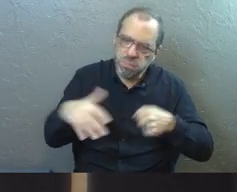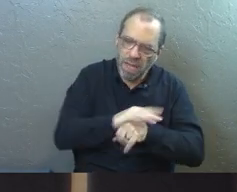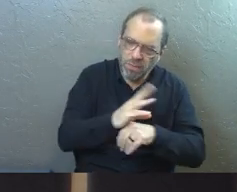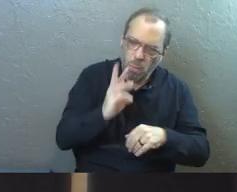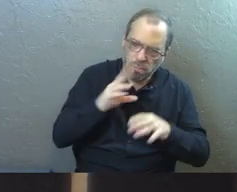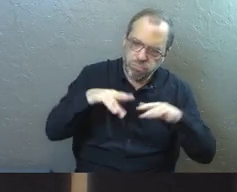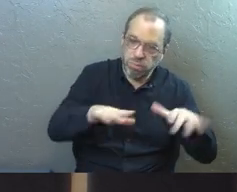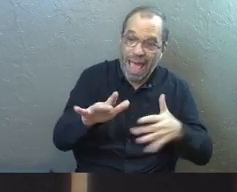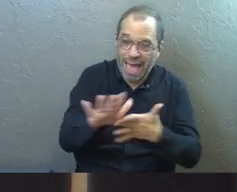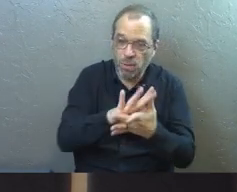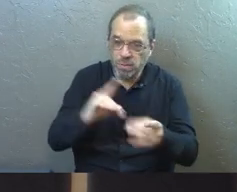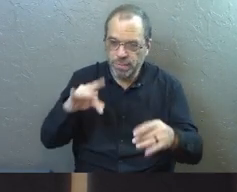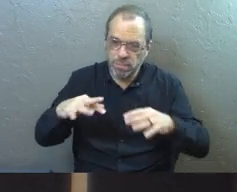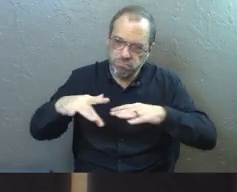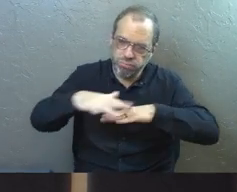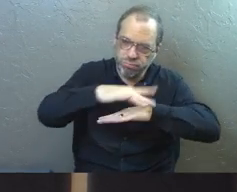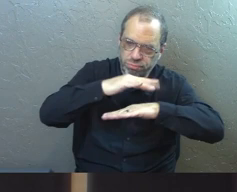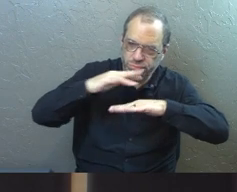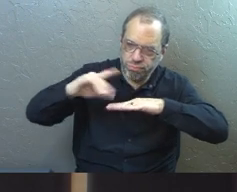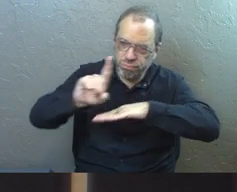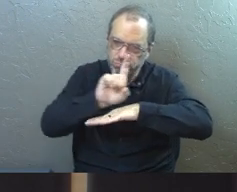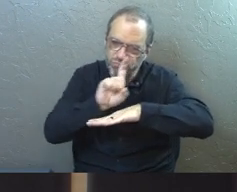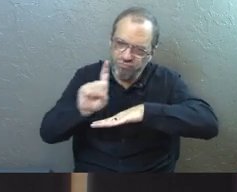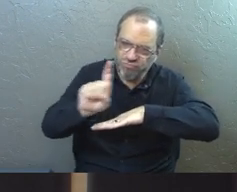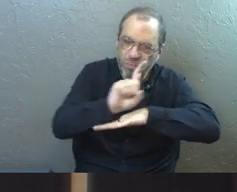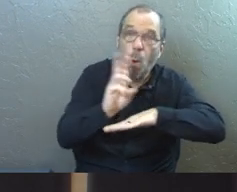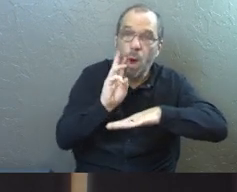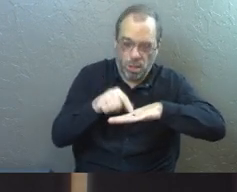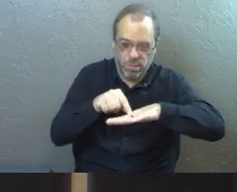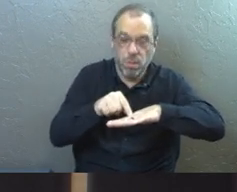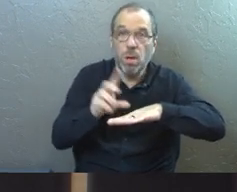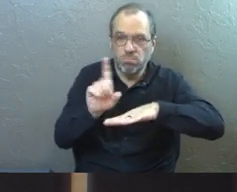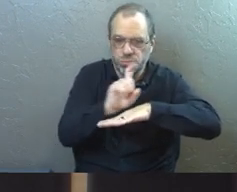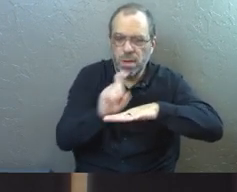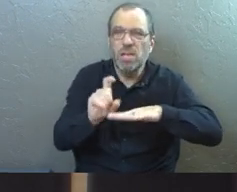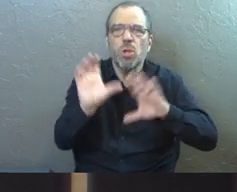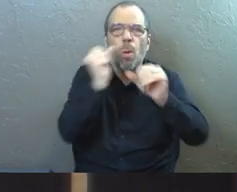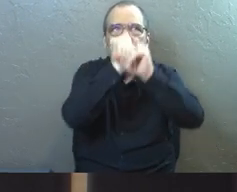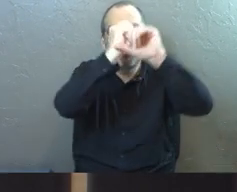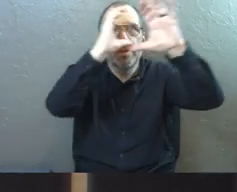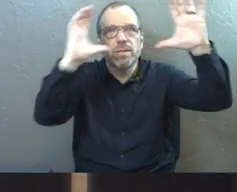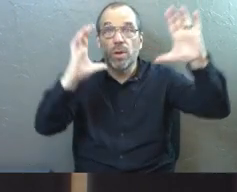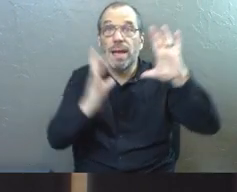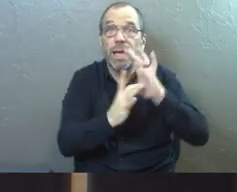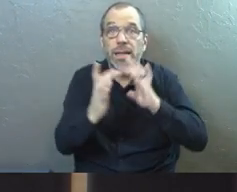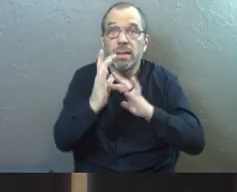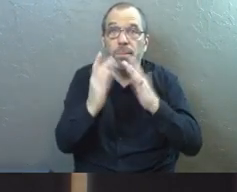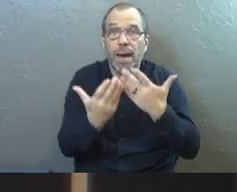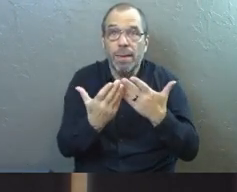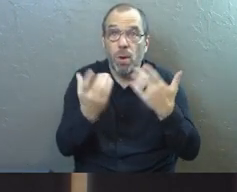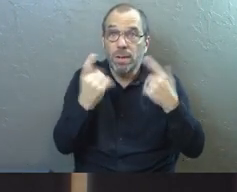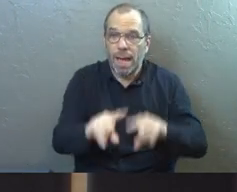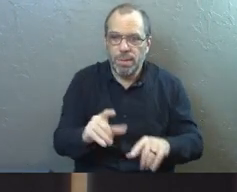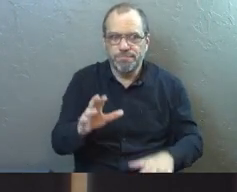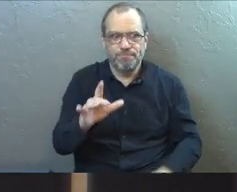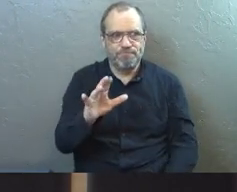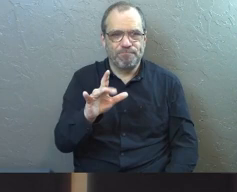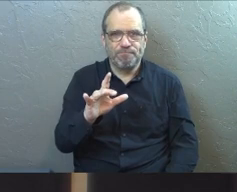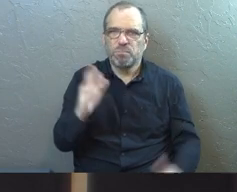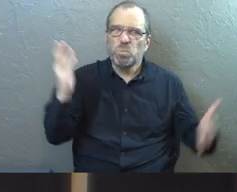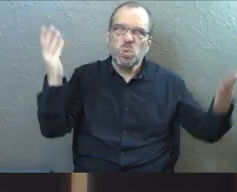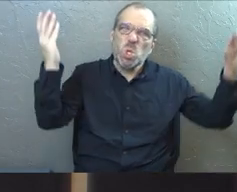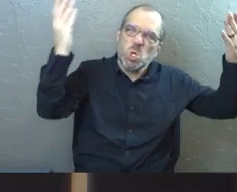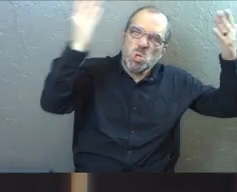And the Spirit of God was hovering over the surface of the waters. So here's a picture at the very beginning of our Bible about what's happening, that there is